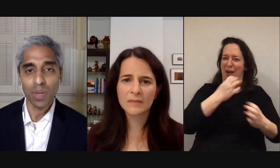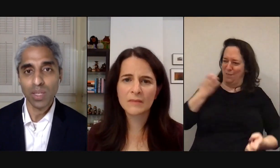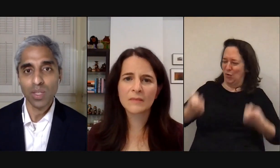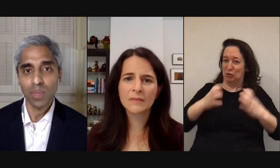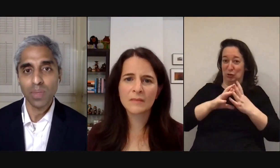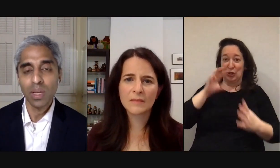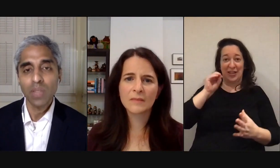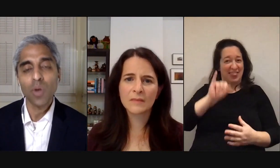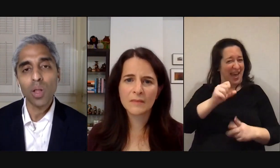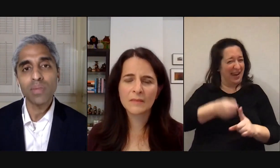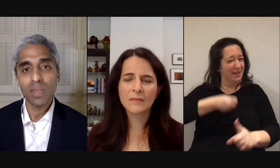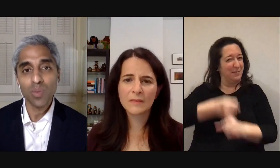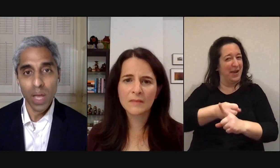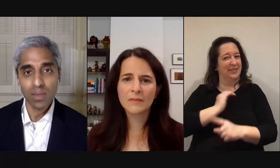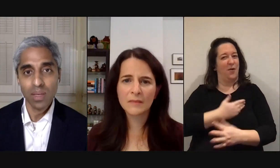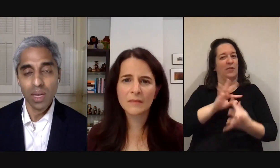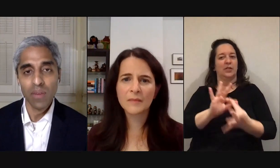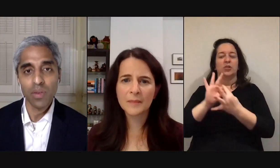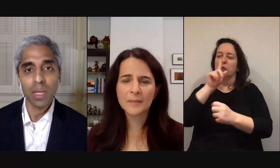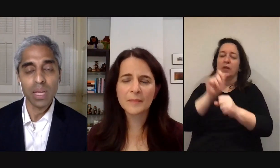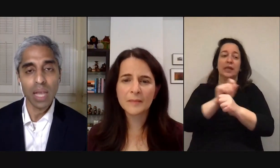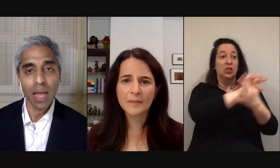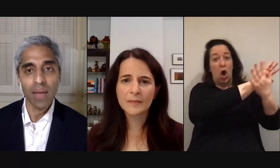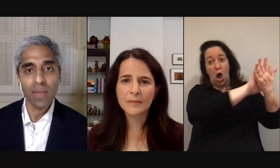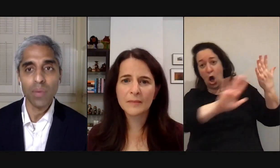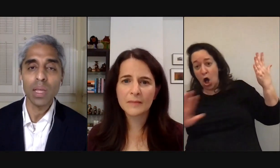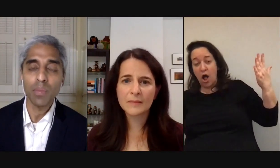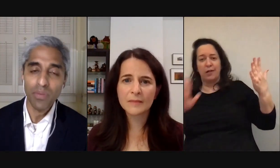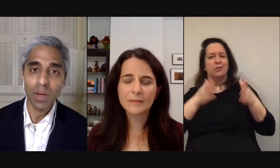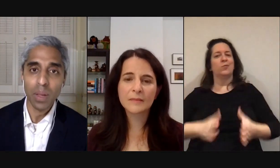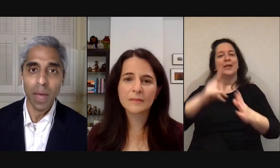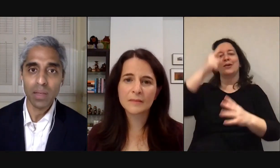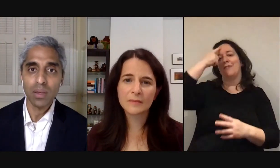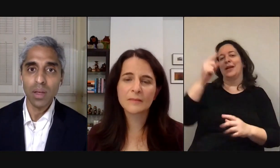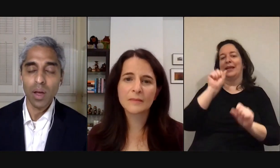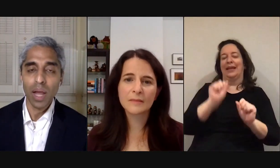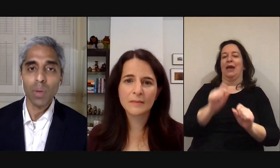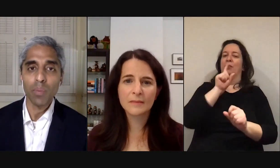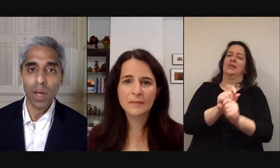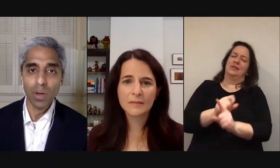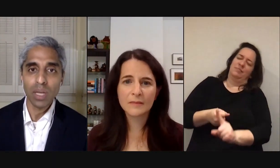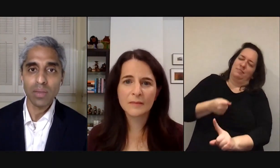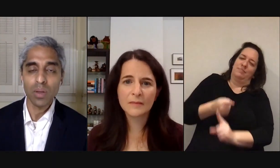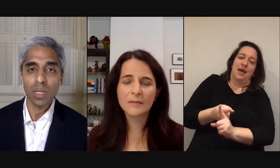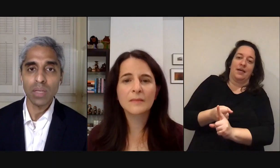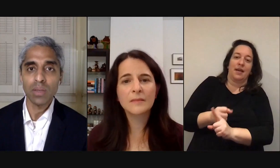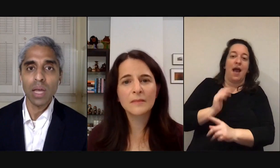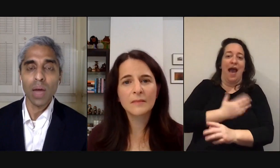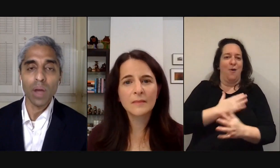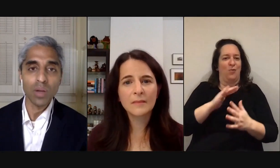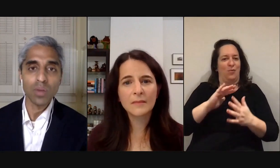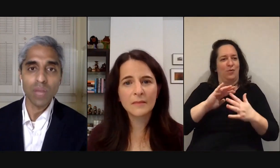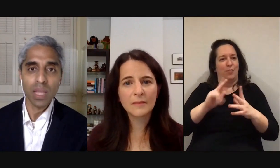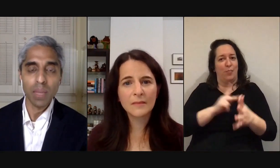impact on relationships so in all of these ways government can have a really profound impact on how we prioritize loneliness